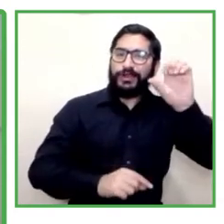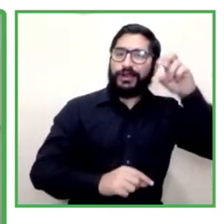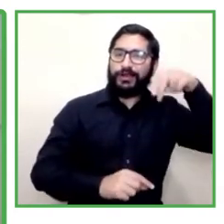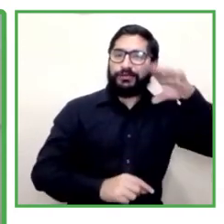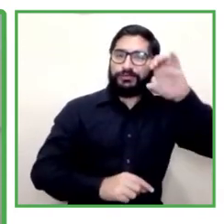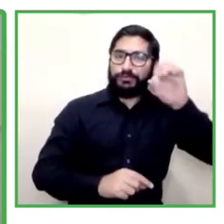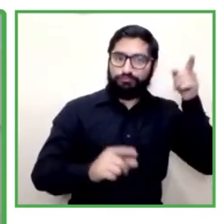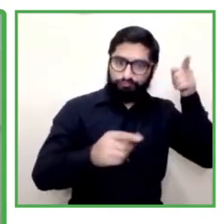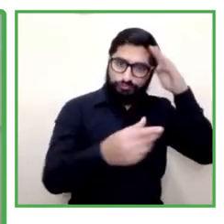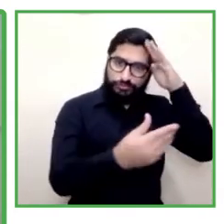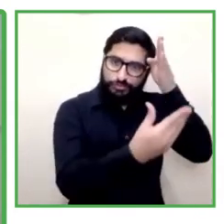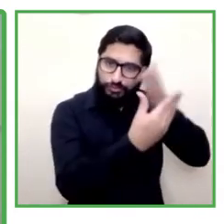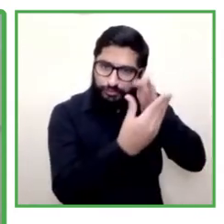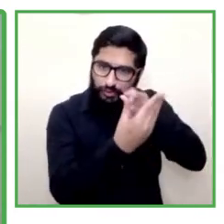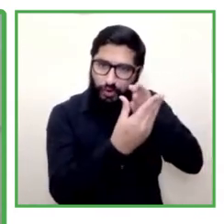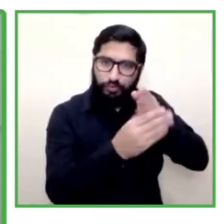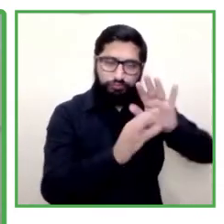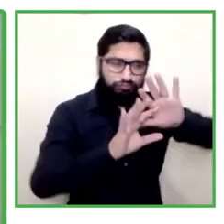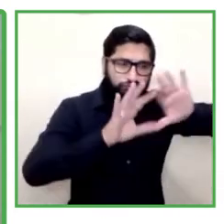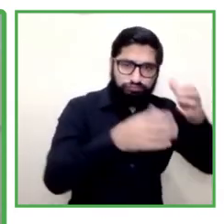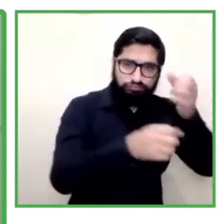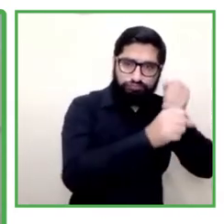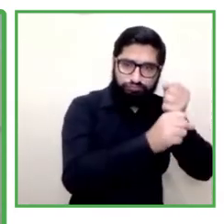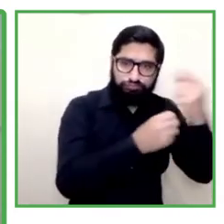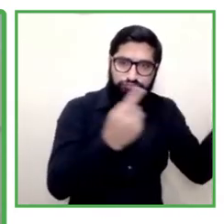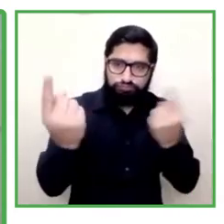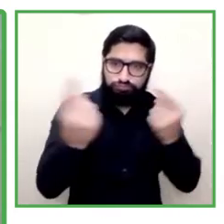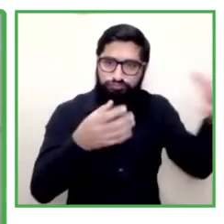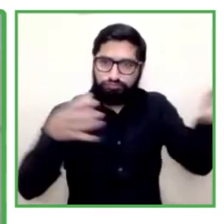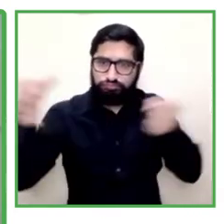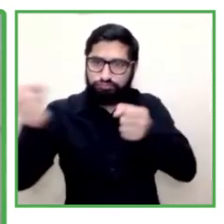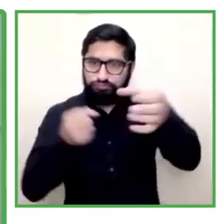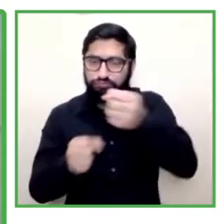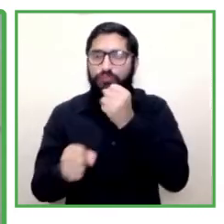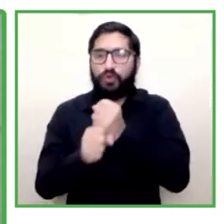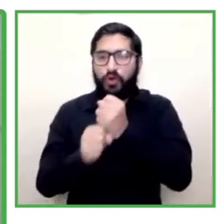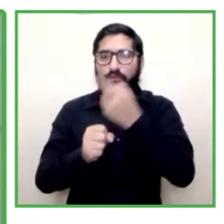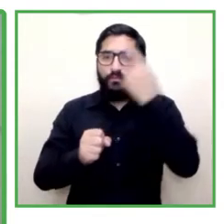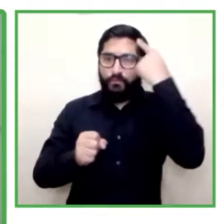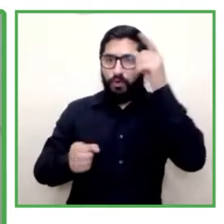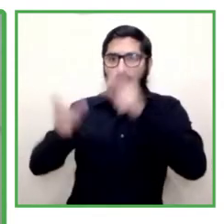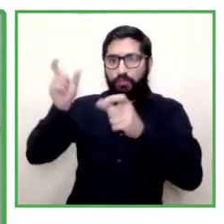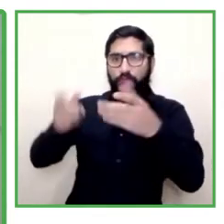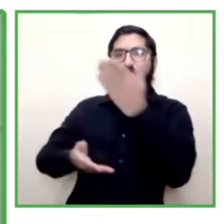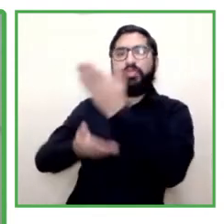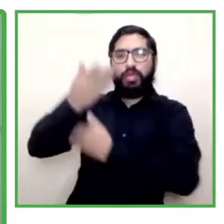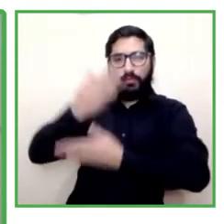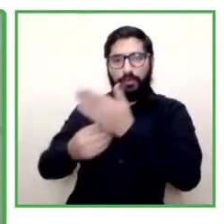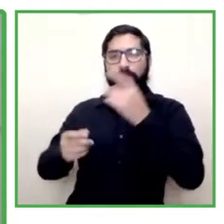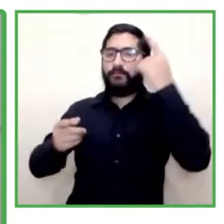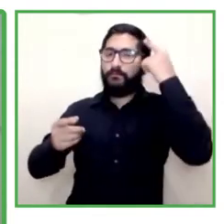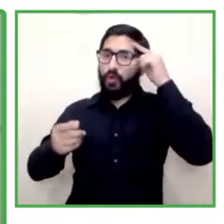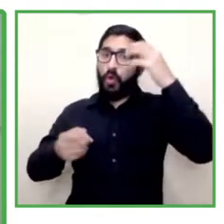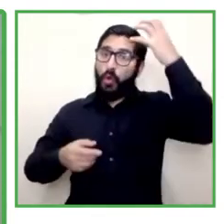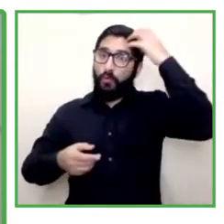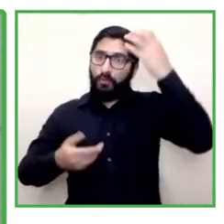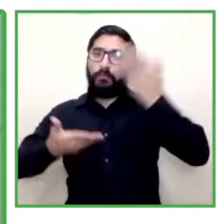disabilities with also gender studies and studies and public politics policies and the national